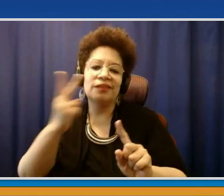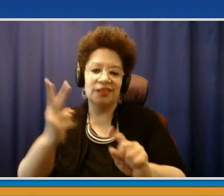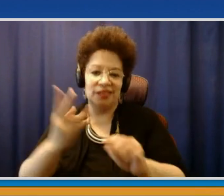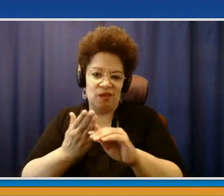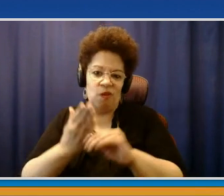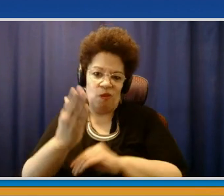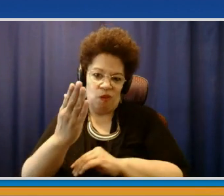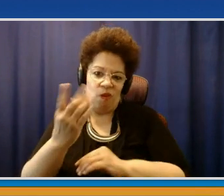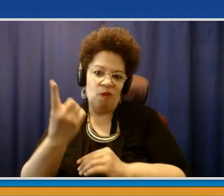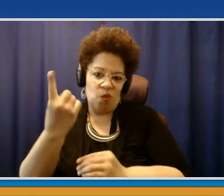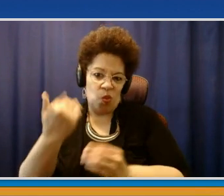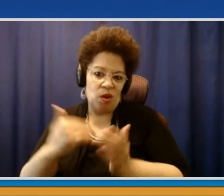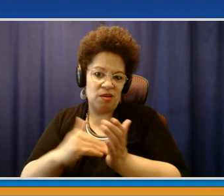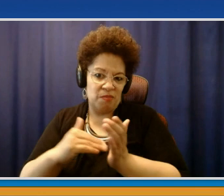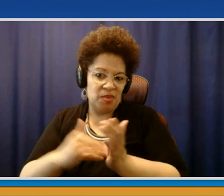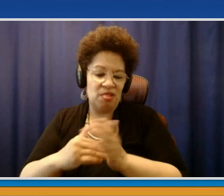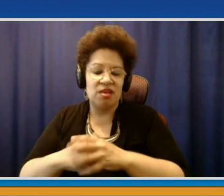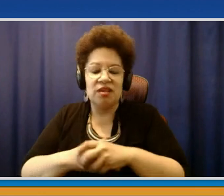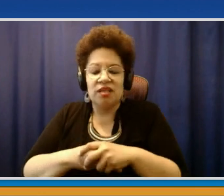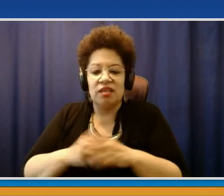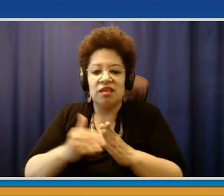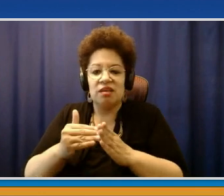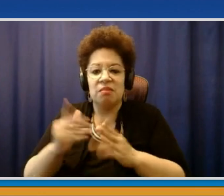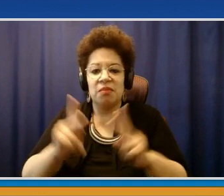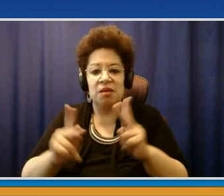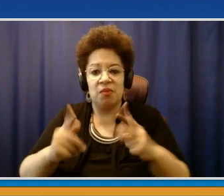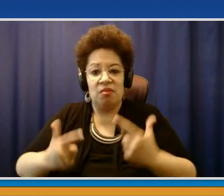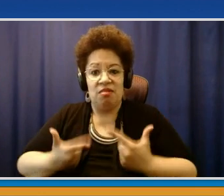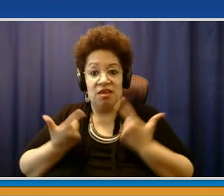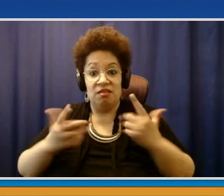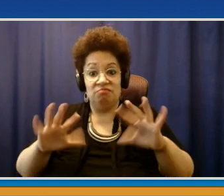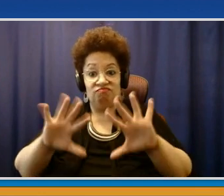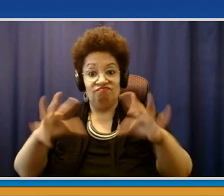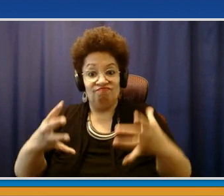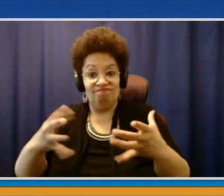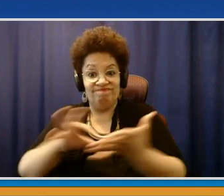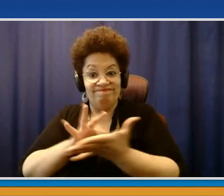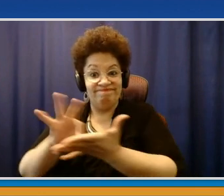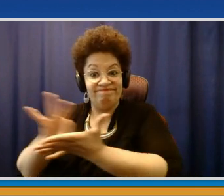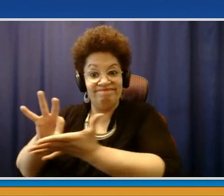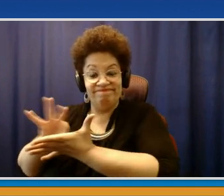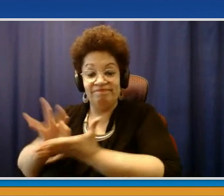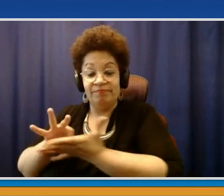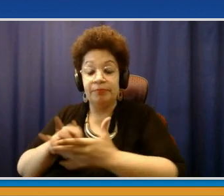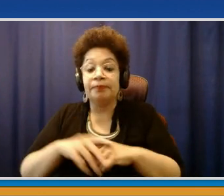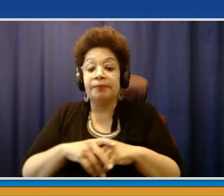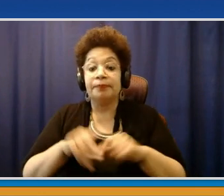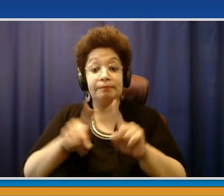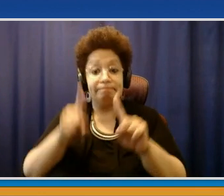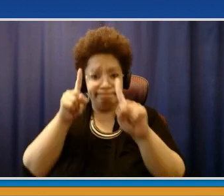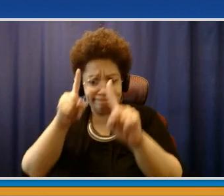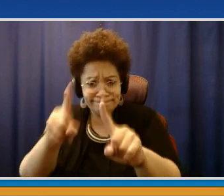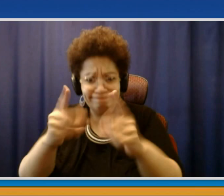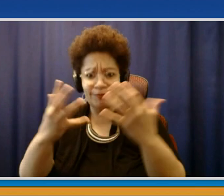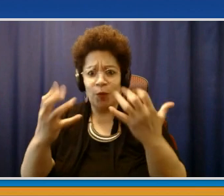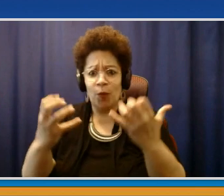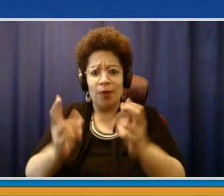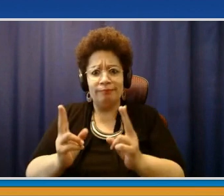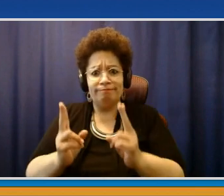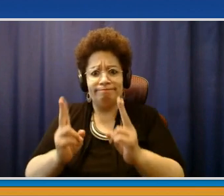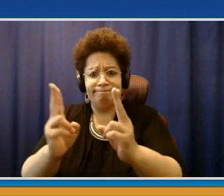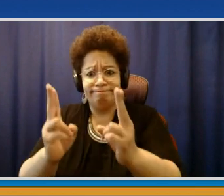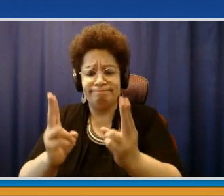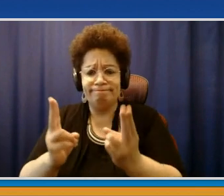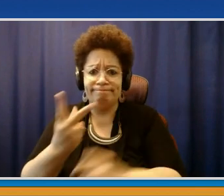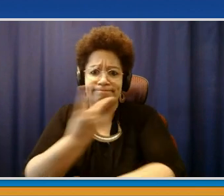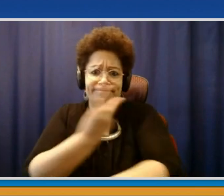But the most important thing is that we get as many people vaccinated as is possible. I'm going to talk a little bit more about what our vaccination strategy is going forward